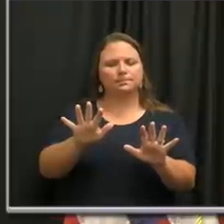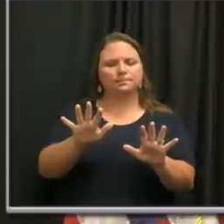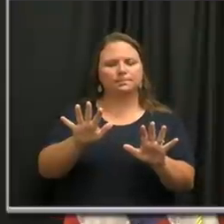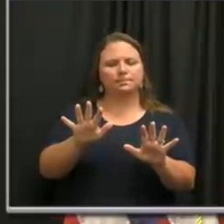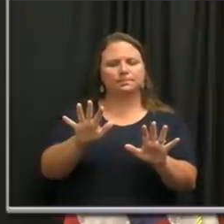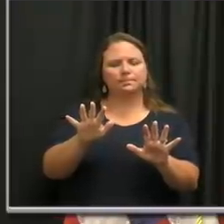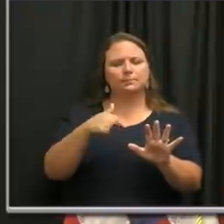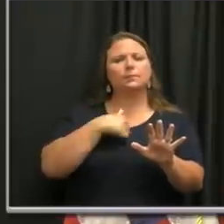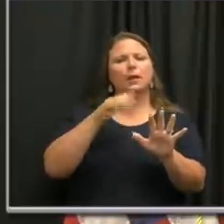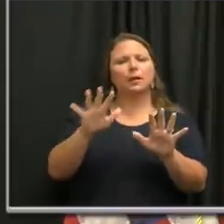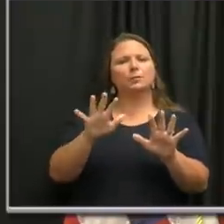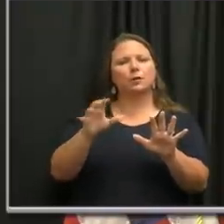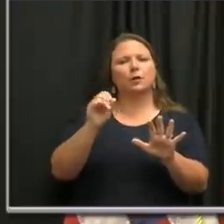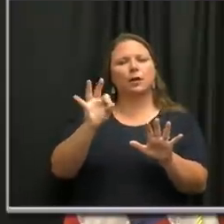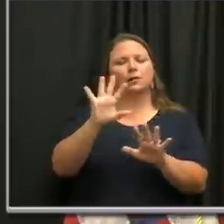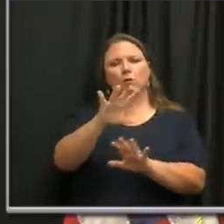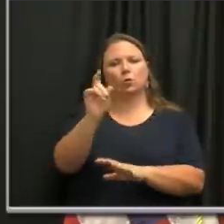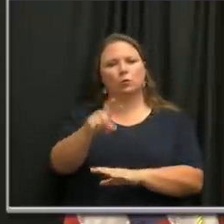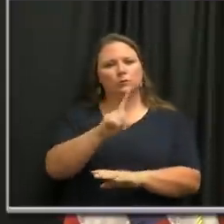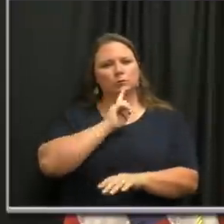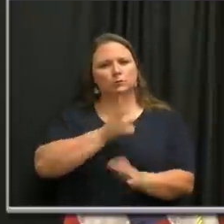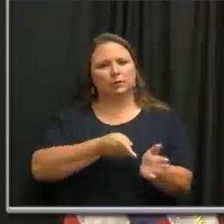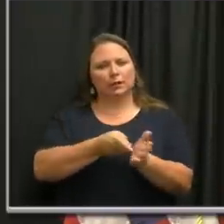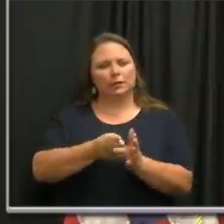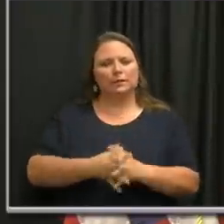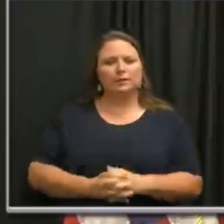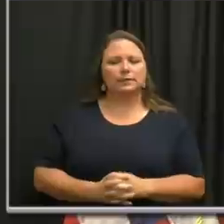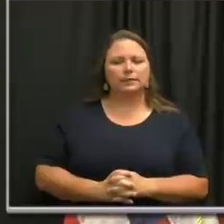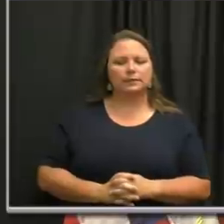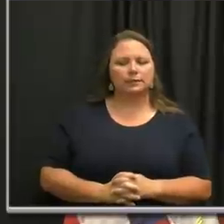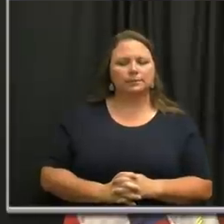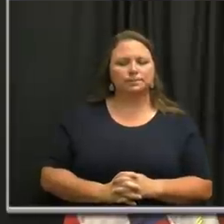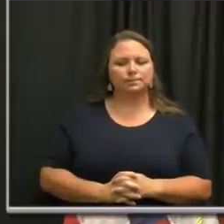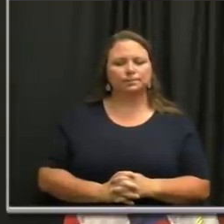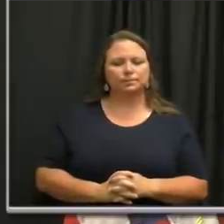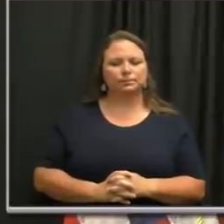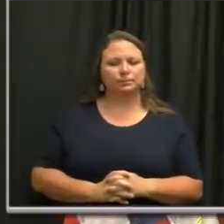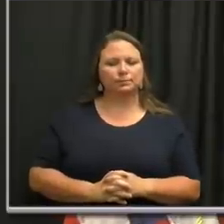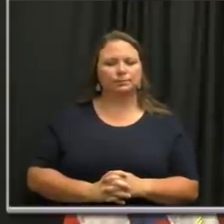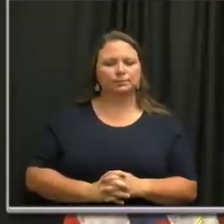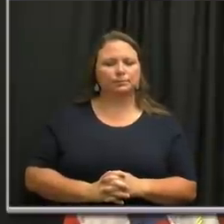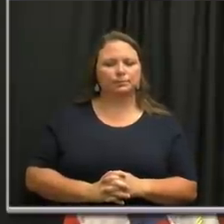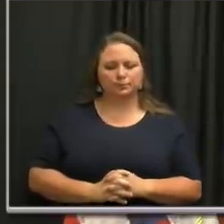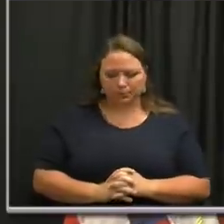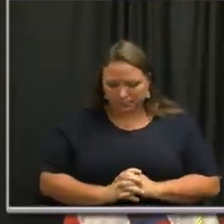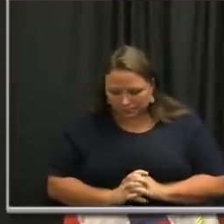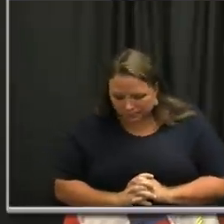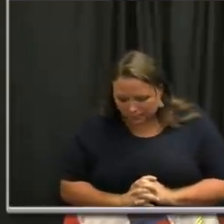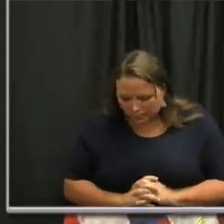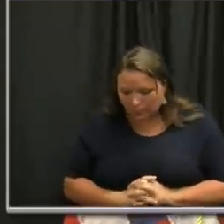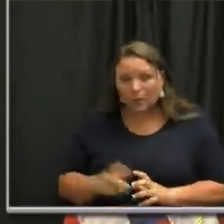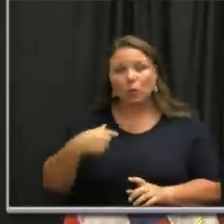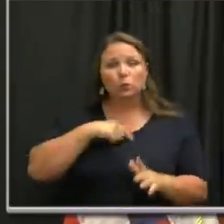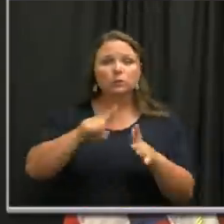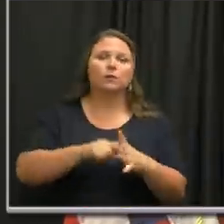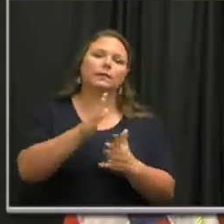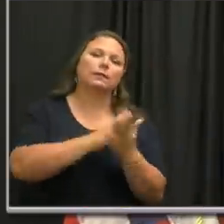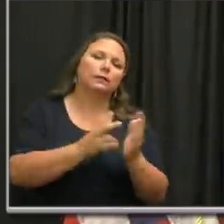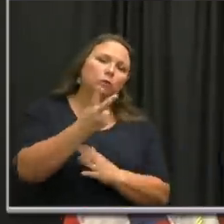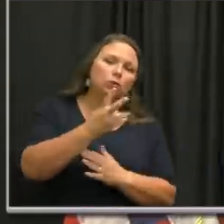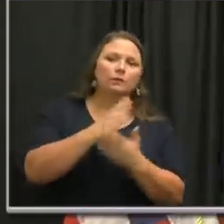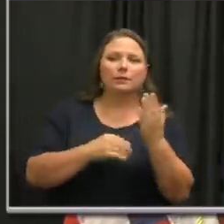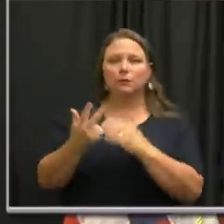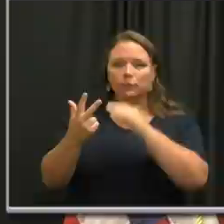I, I pushed back on the premise of your question, frankly. Um, our, when we rolled into phase two and phase three,